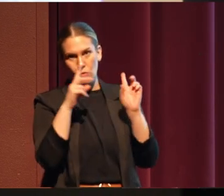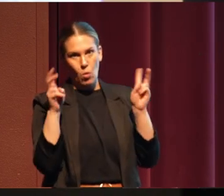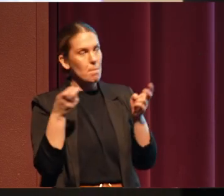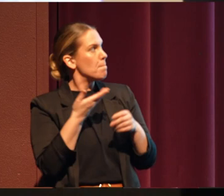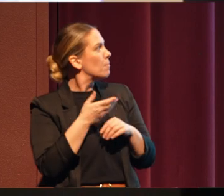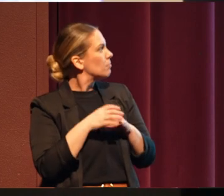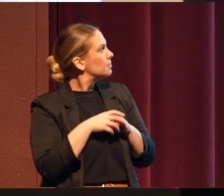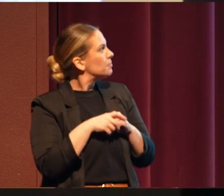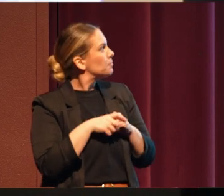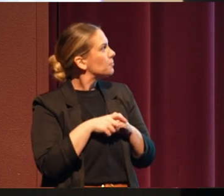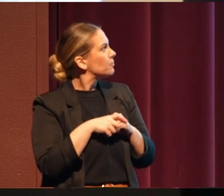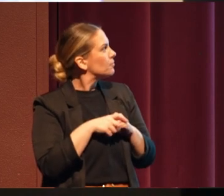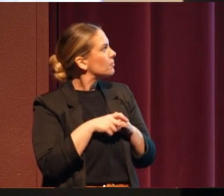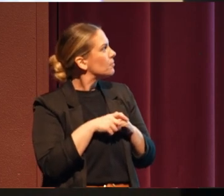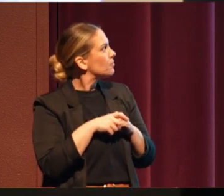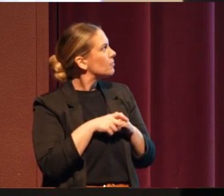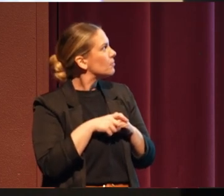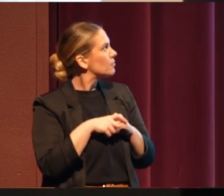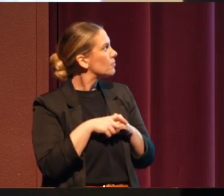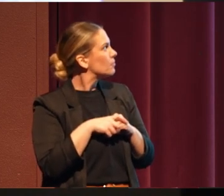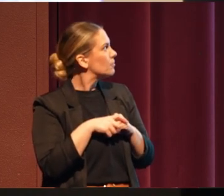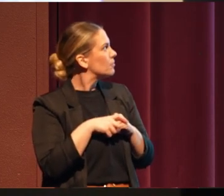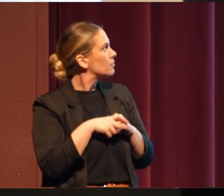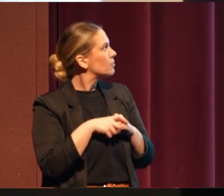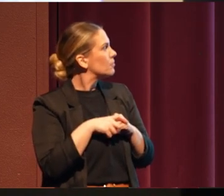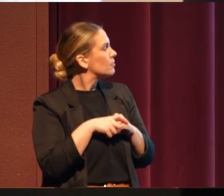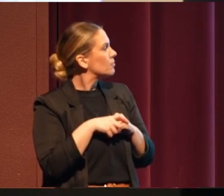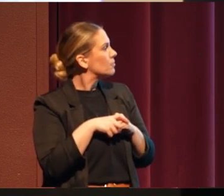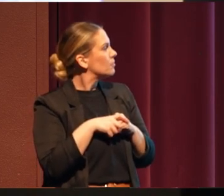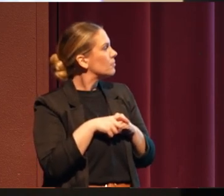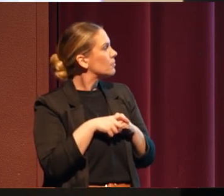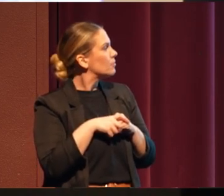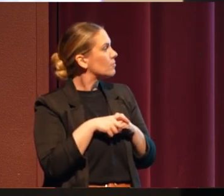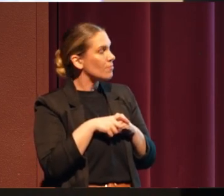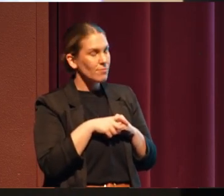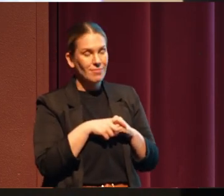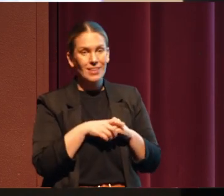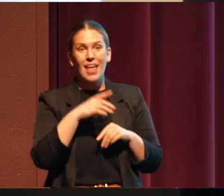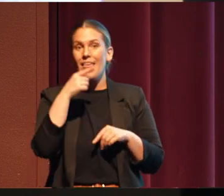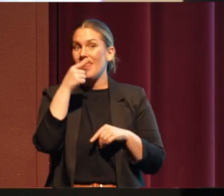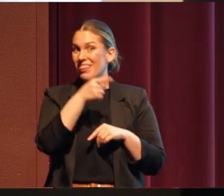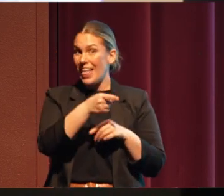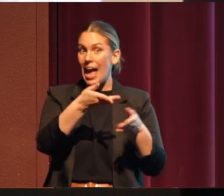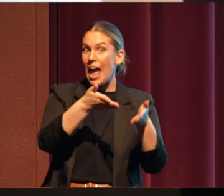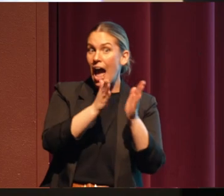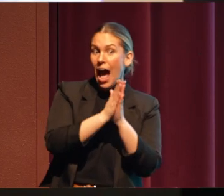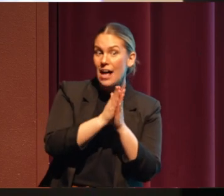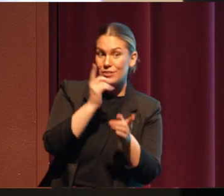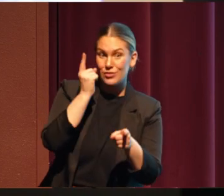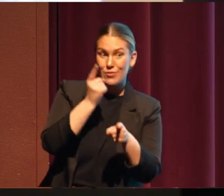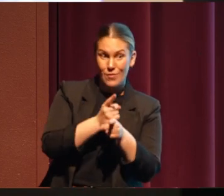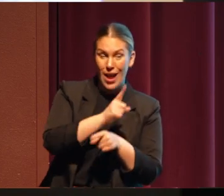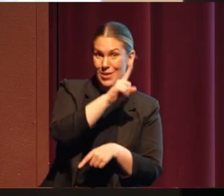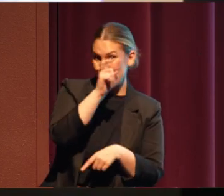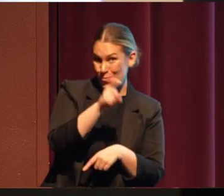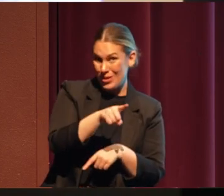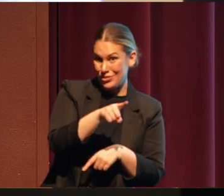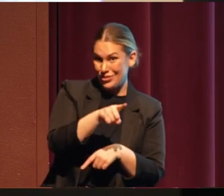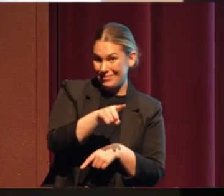than a food supply for the Indians. They asked the right question in 1921.